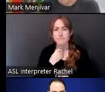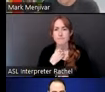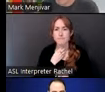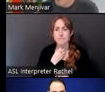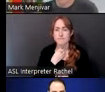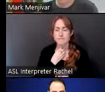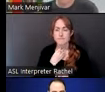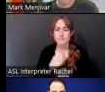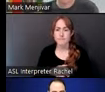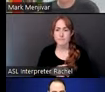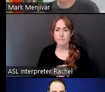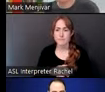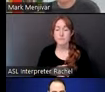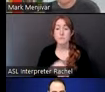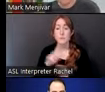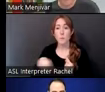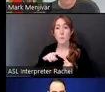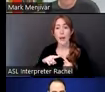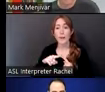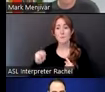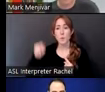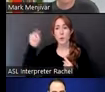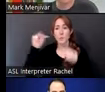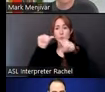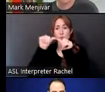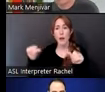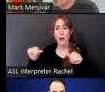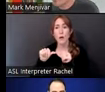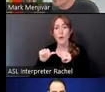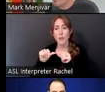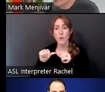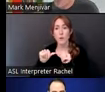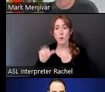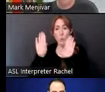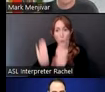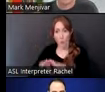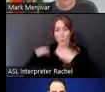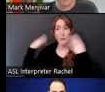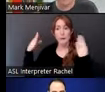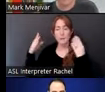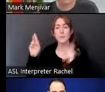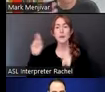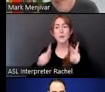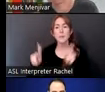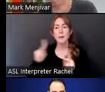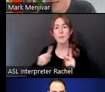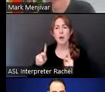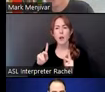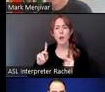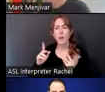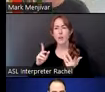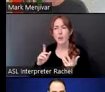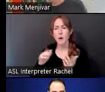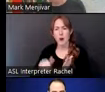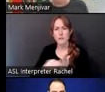Northern Triangle, people kept coming up to me and saying, I came from, my family came